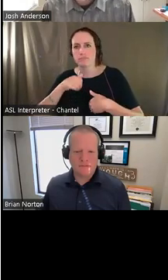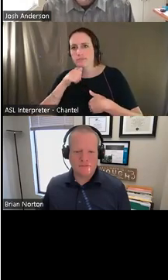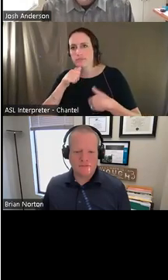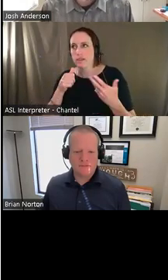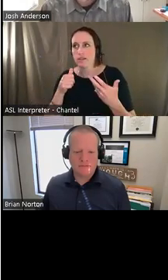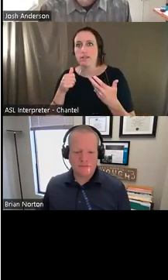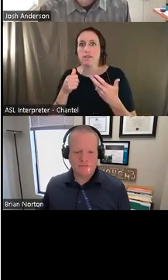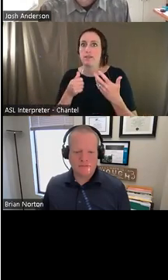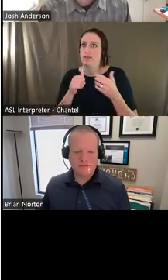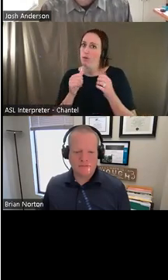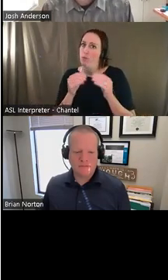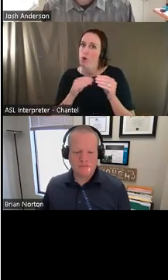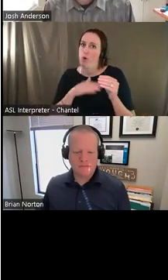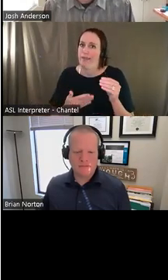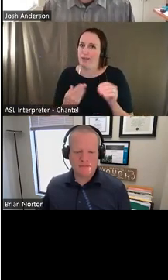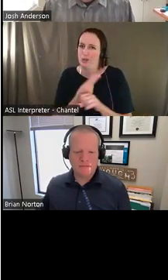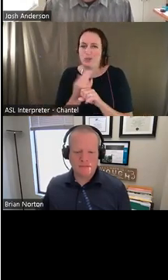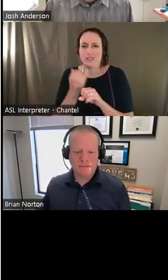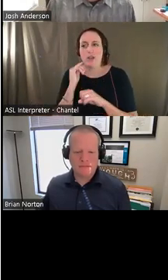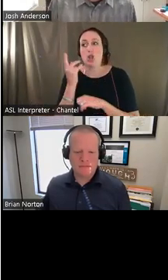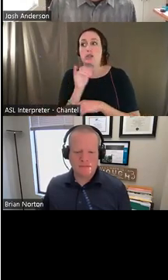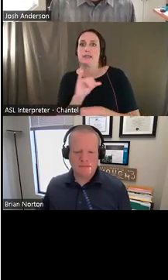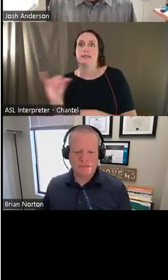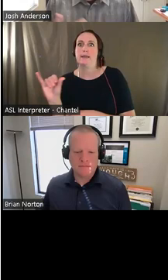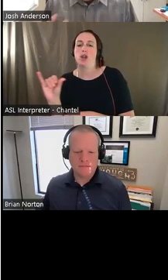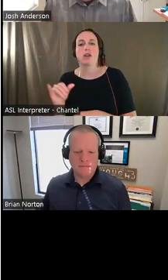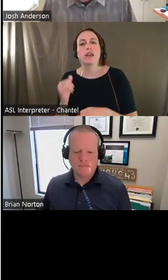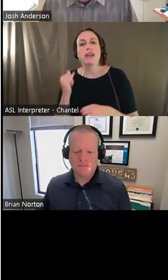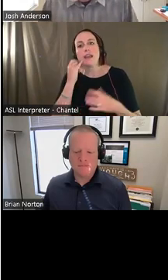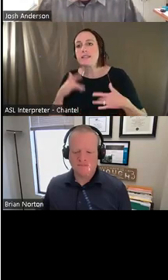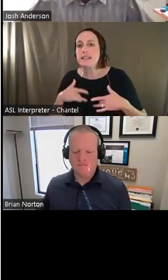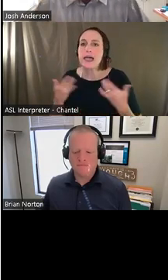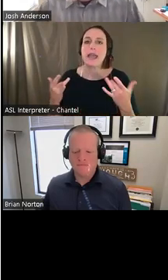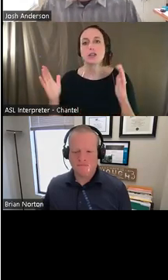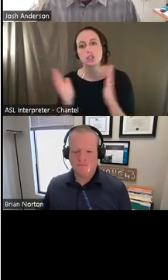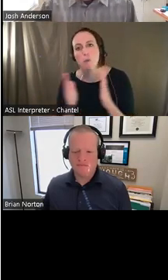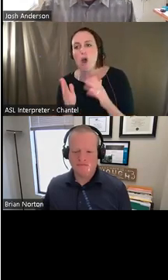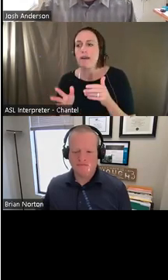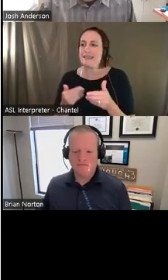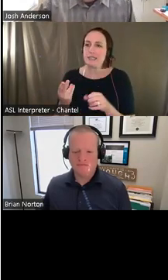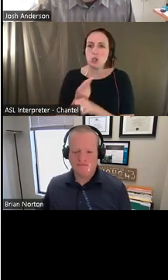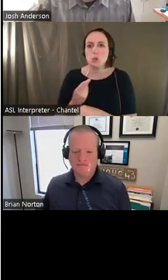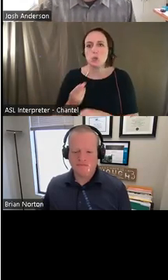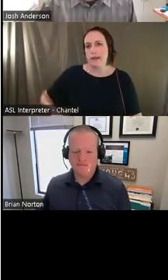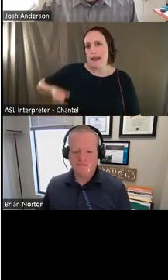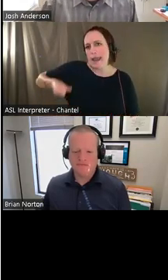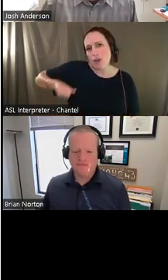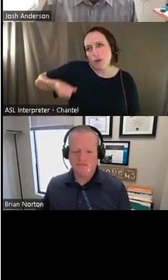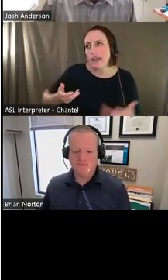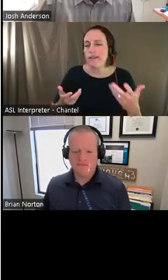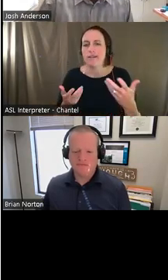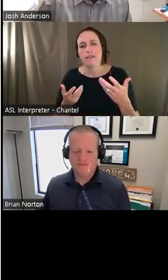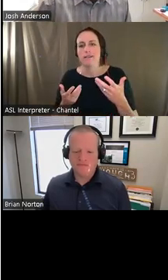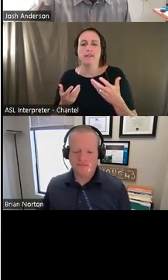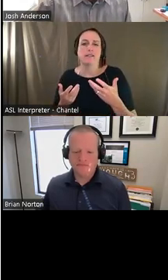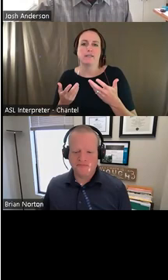the regular, uh, as opposed to maybe something big that needs carried around or something that makes them stand out more than they might want to